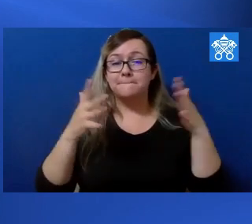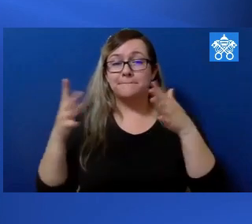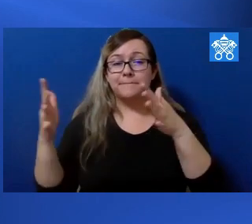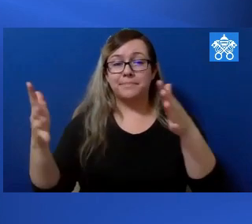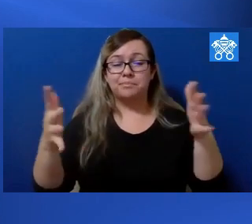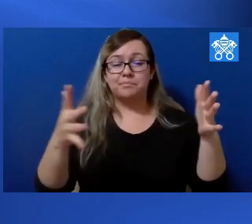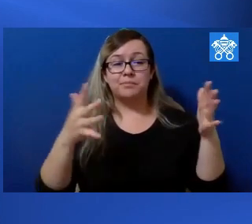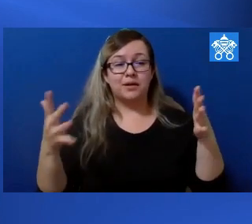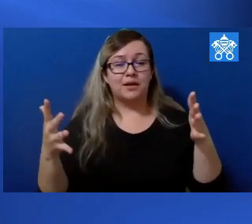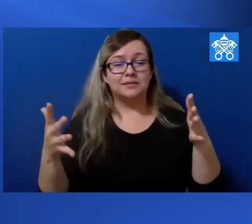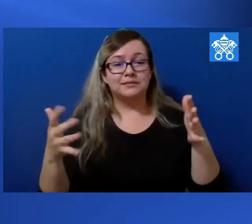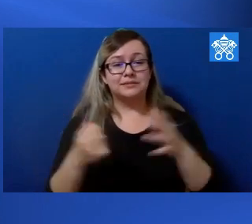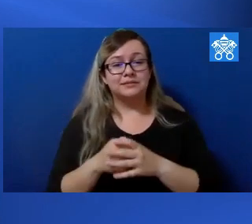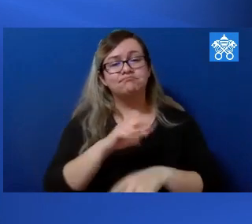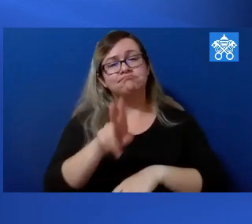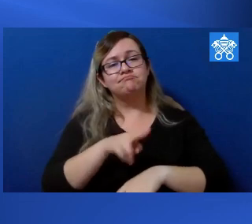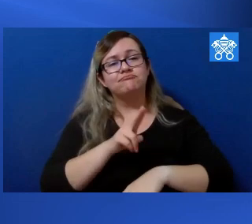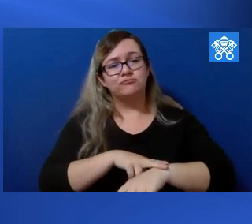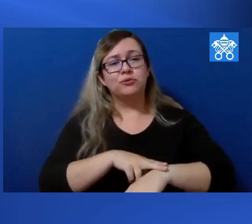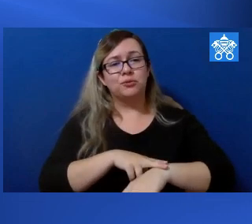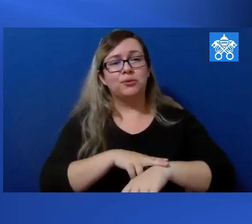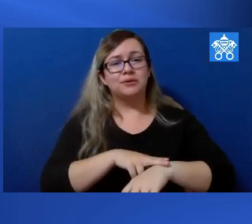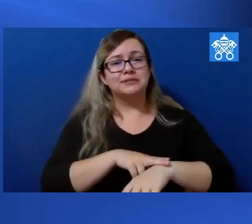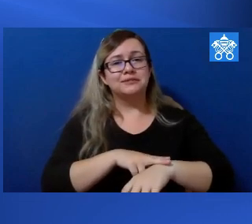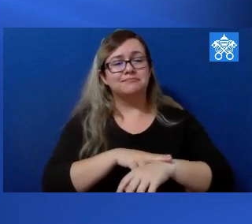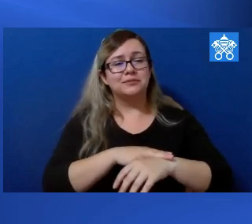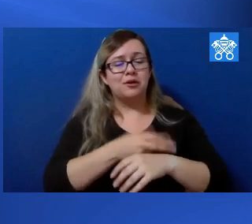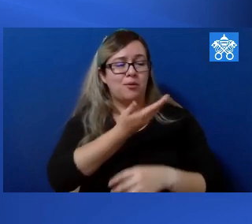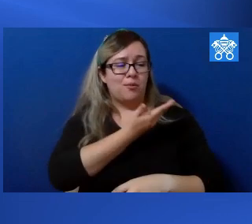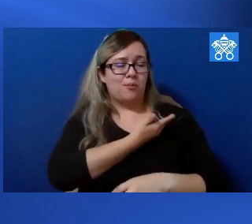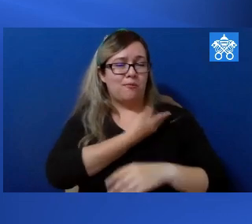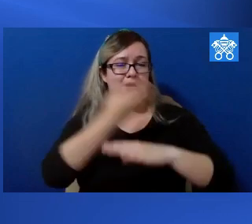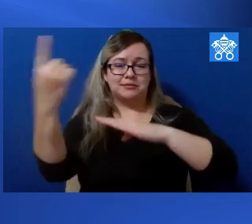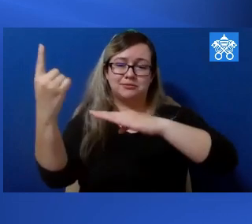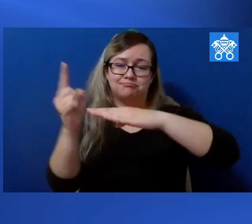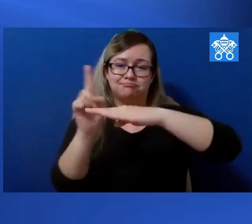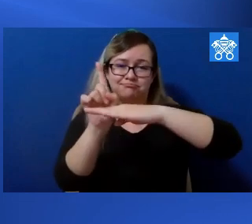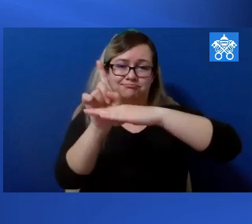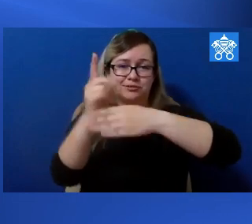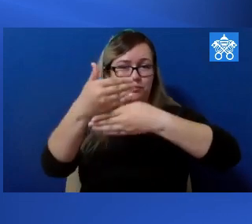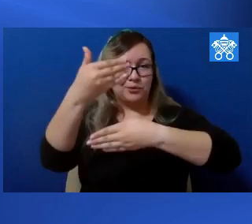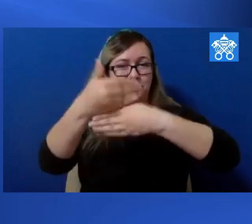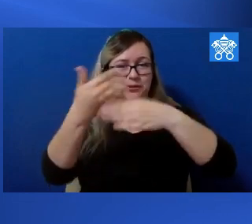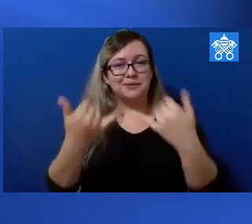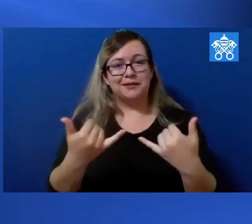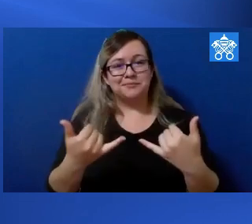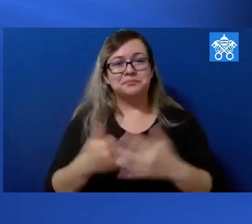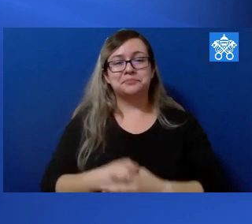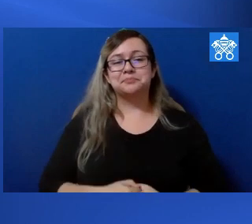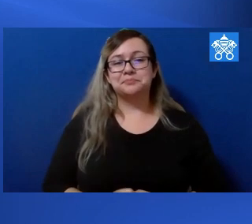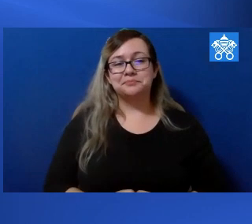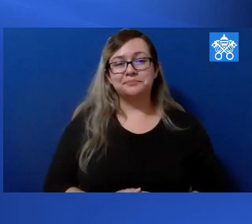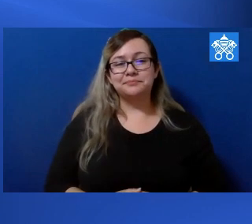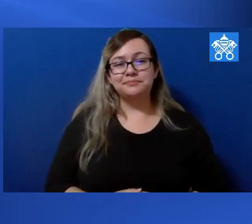The applause you're hearing in the square there, of course, is for Pope Francis, who's appearing at that window there.